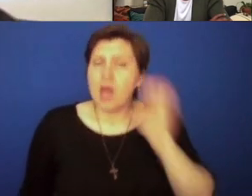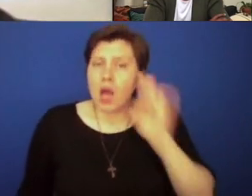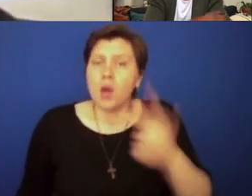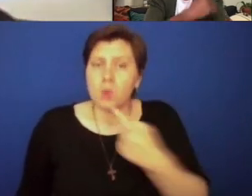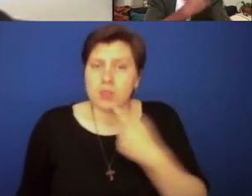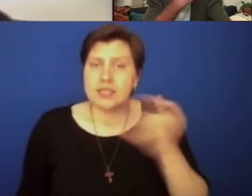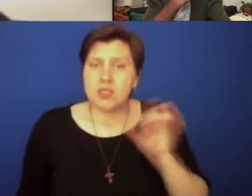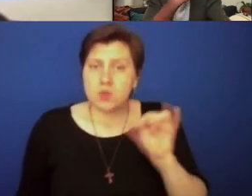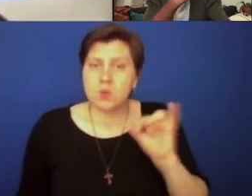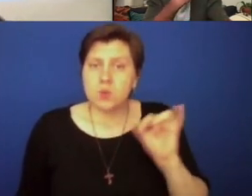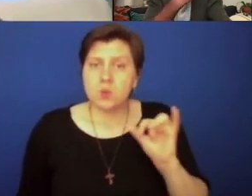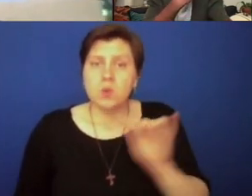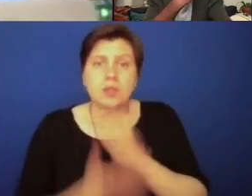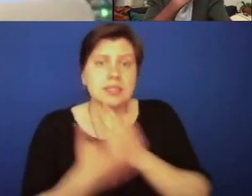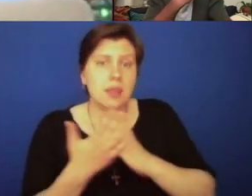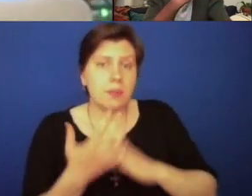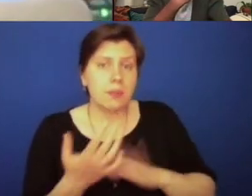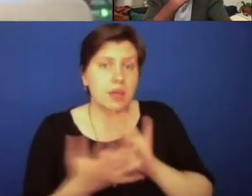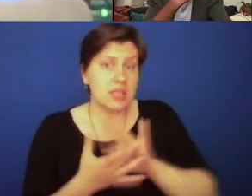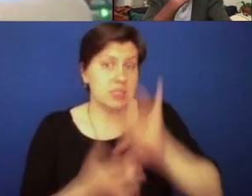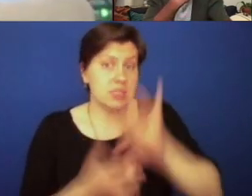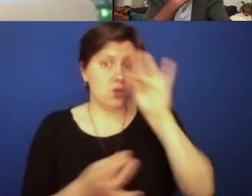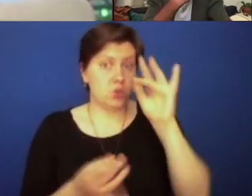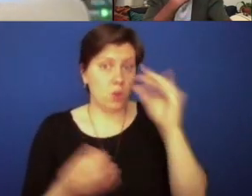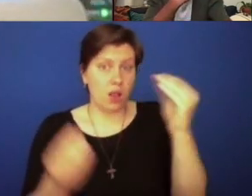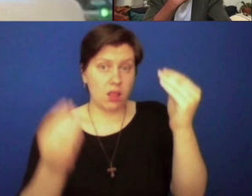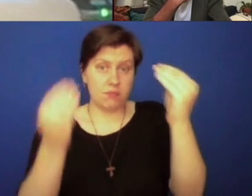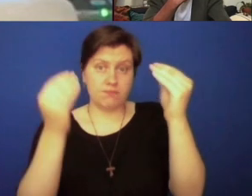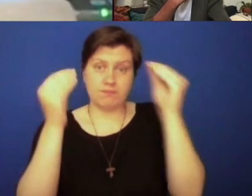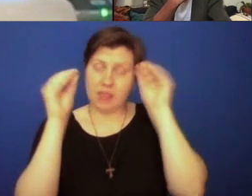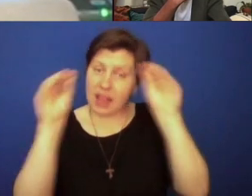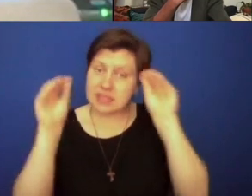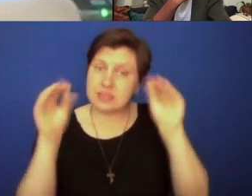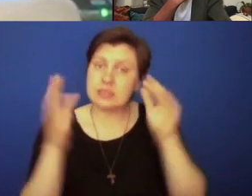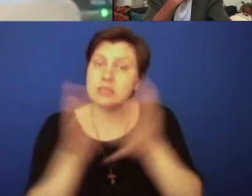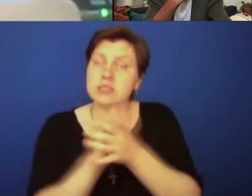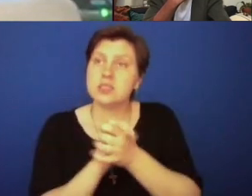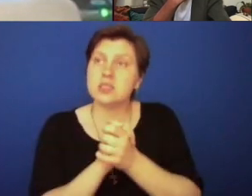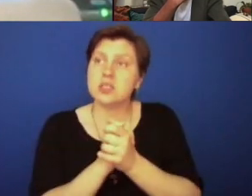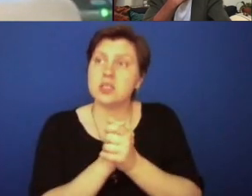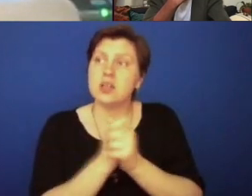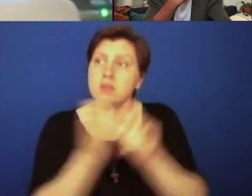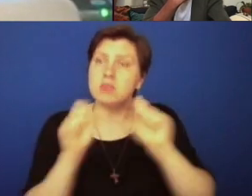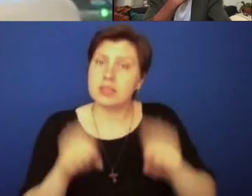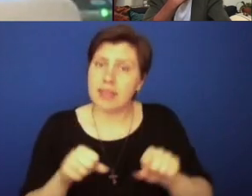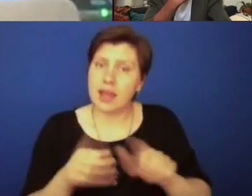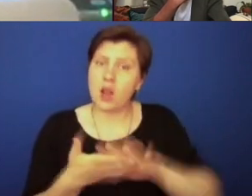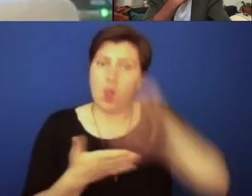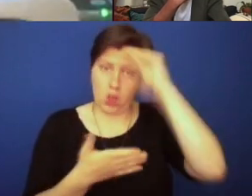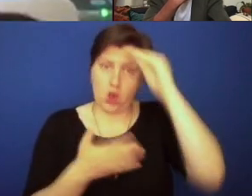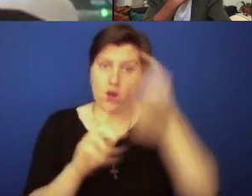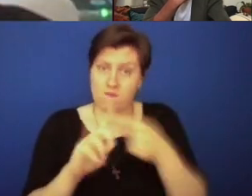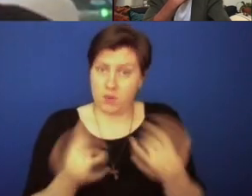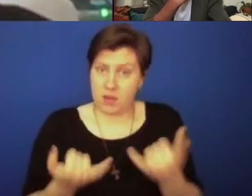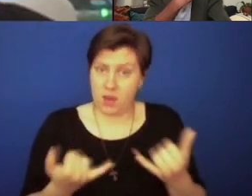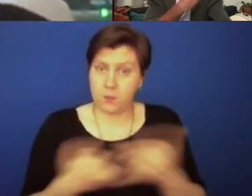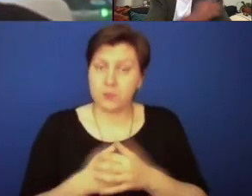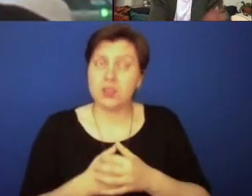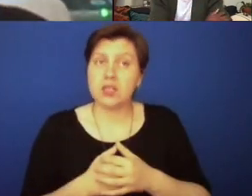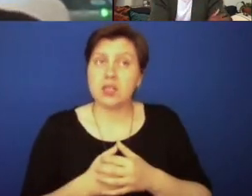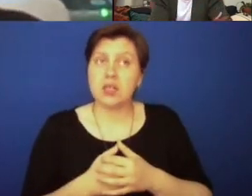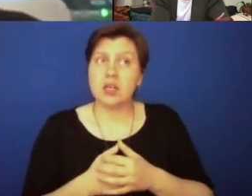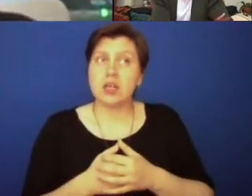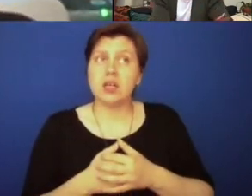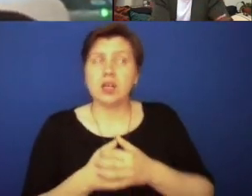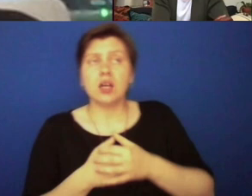you know, some of the spiritual lessons that I think that we can, you know, take away from this moment is really going